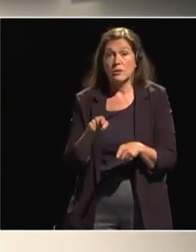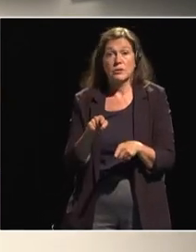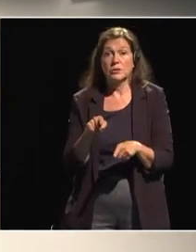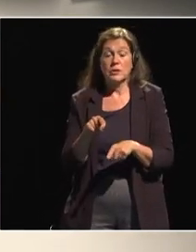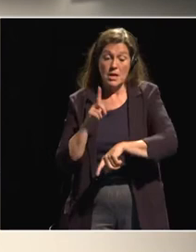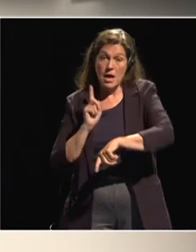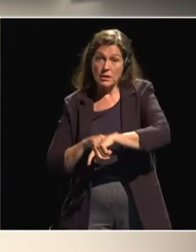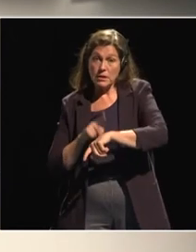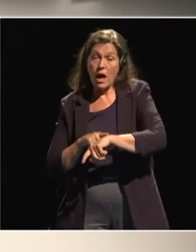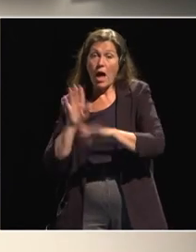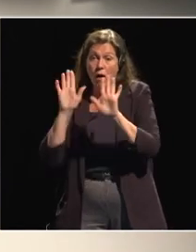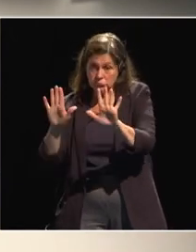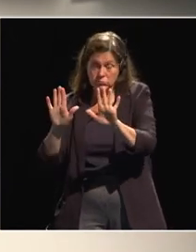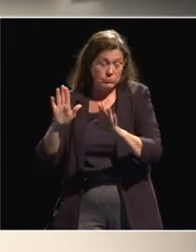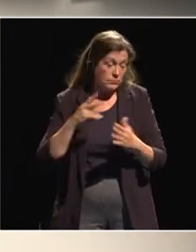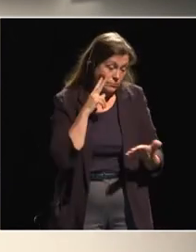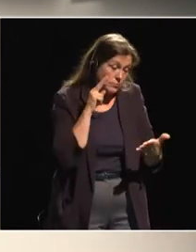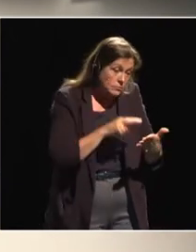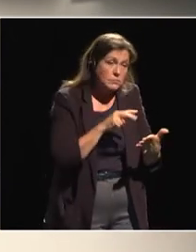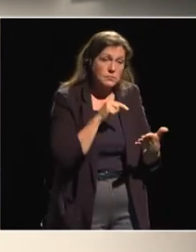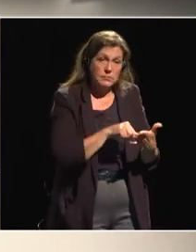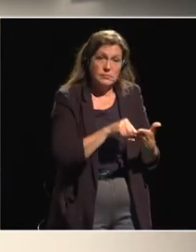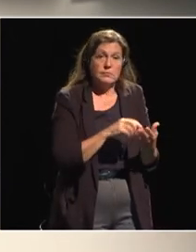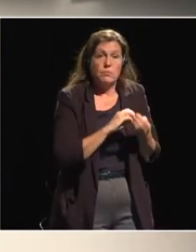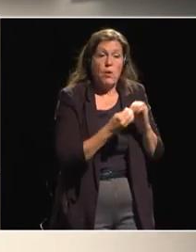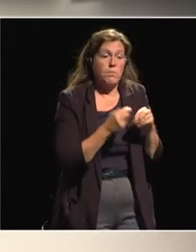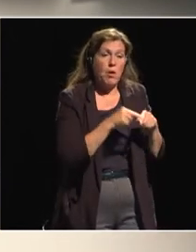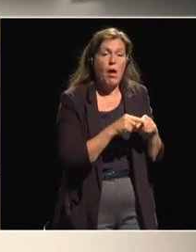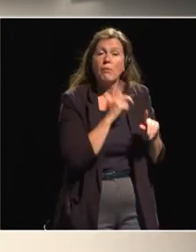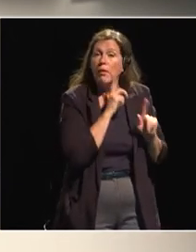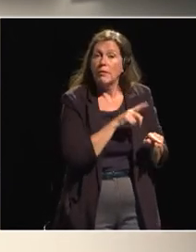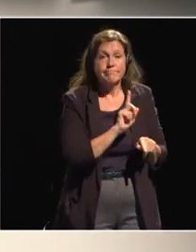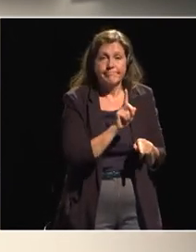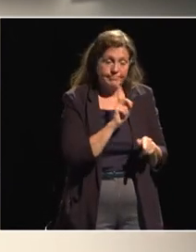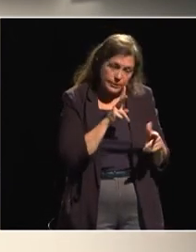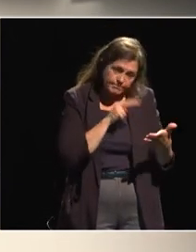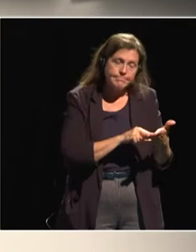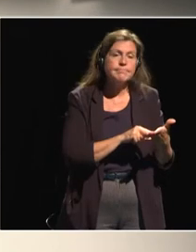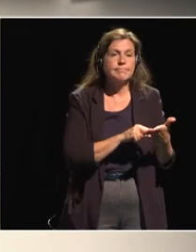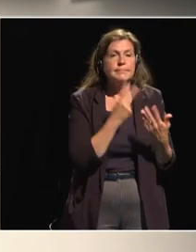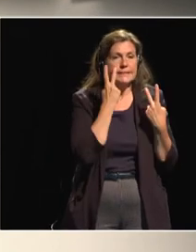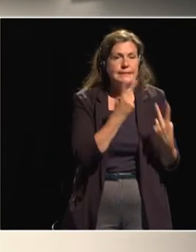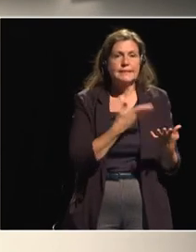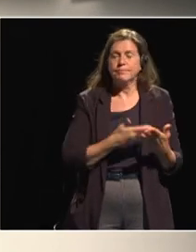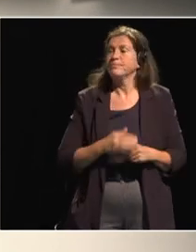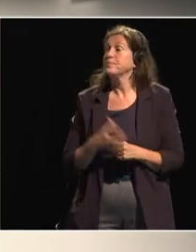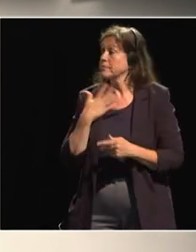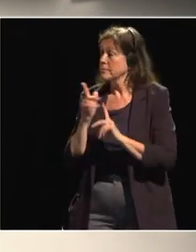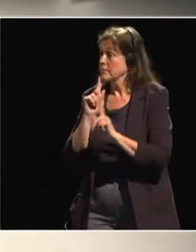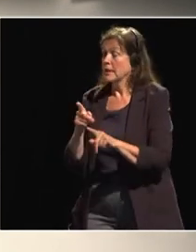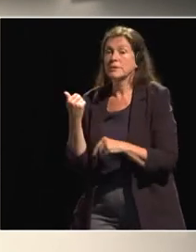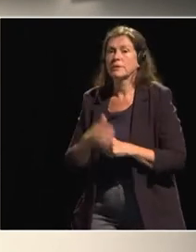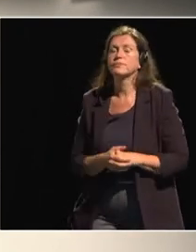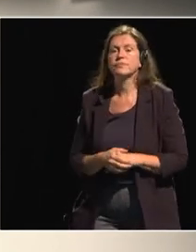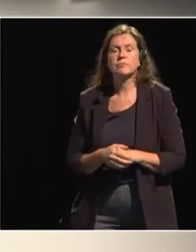addressing these issues well thank you i think that was more of a statement than a question would you like to reply i think i